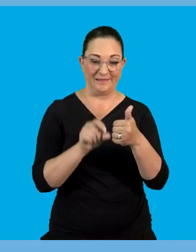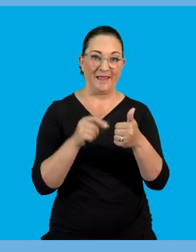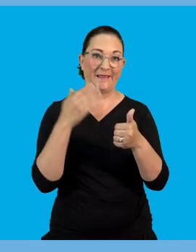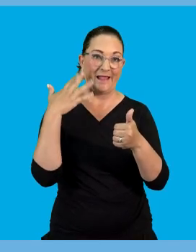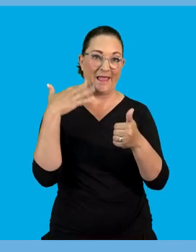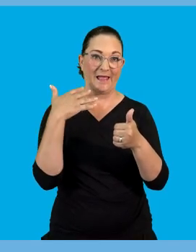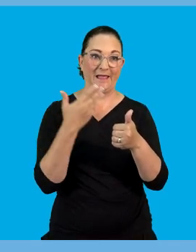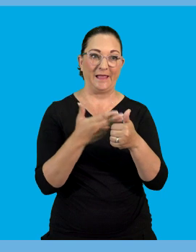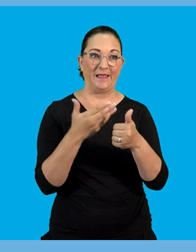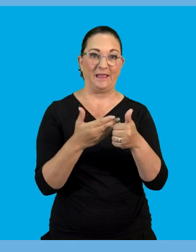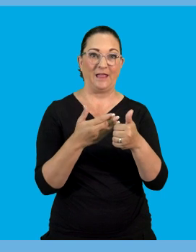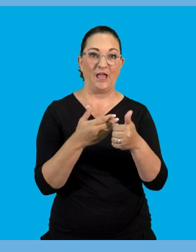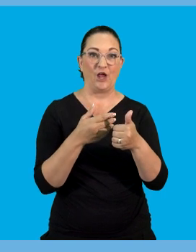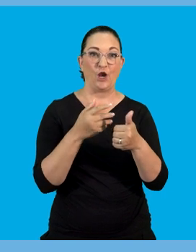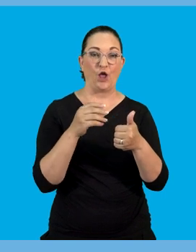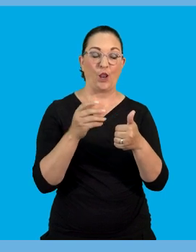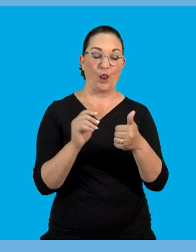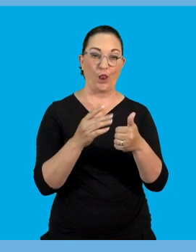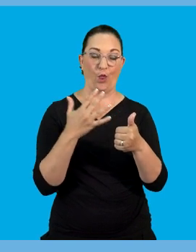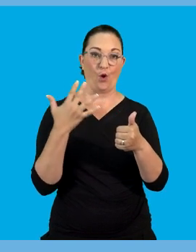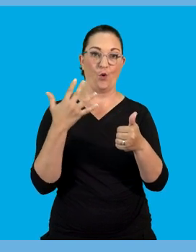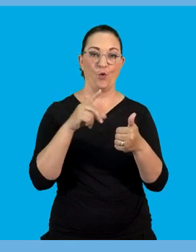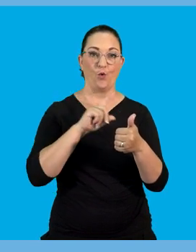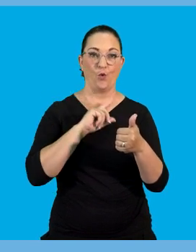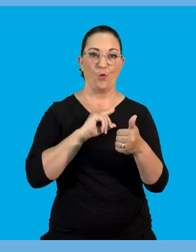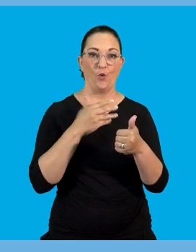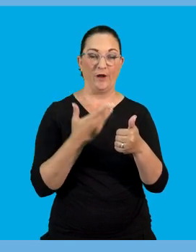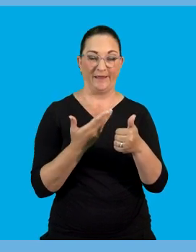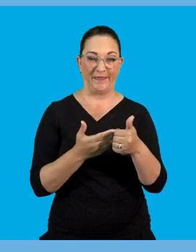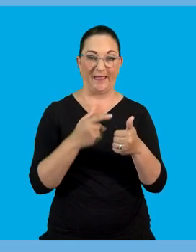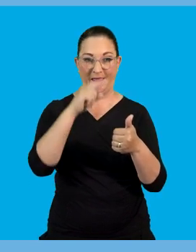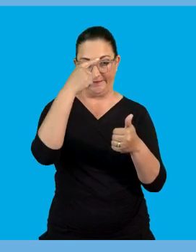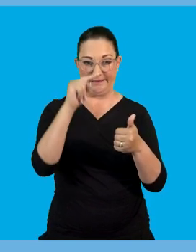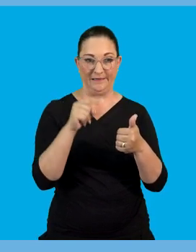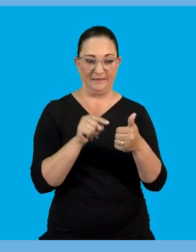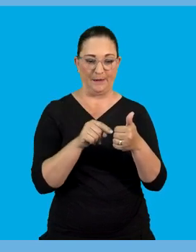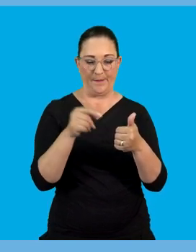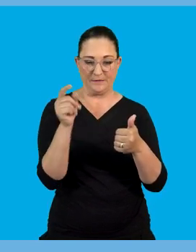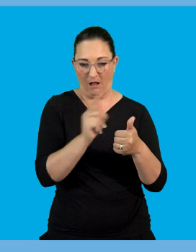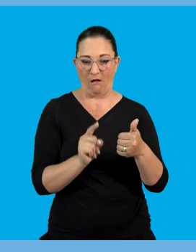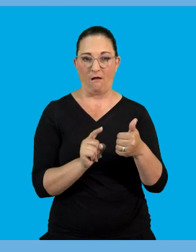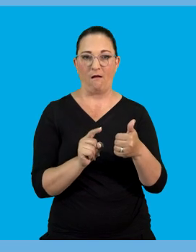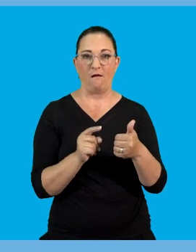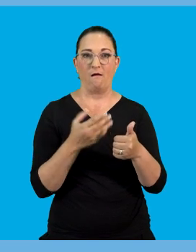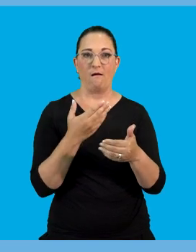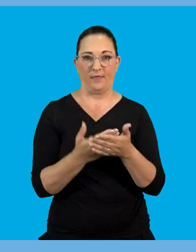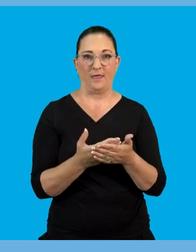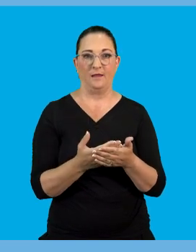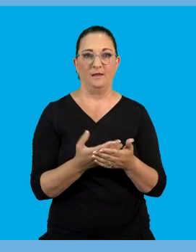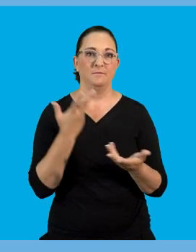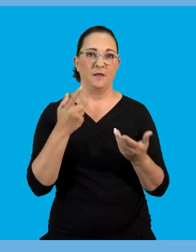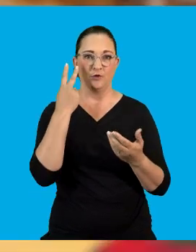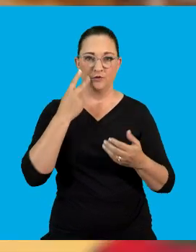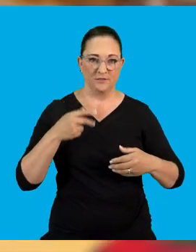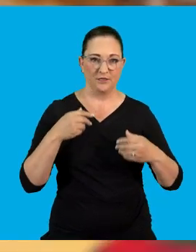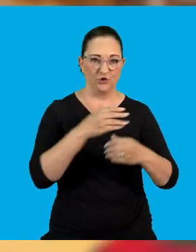enough to make it glow. And we know when this air glow we call that a spark. So you might have you might have seen